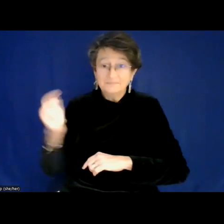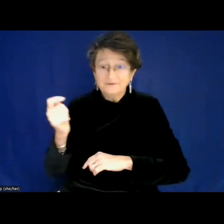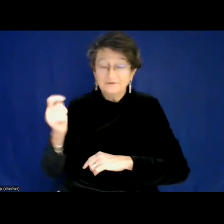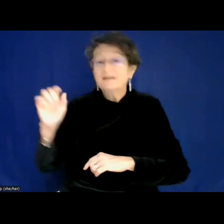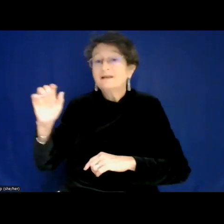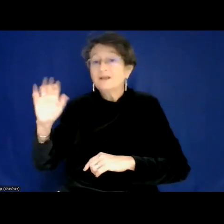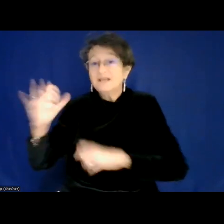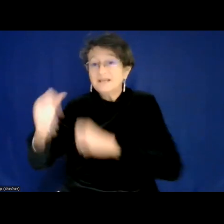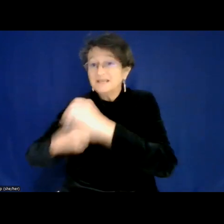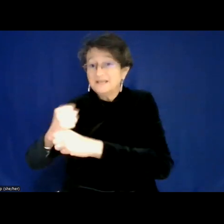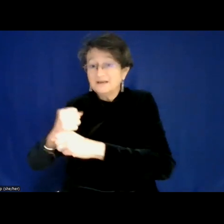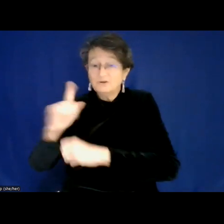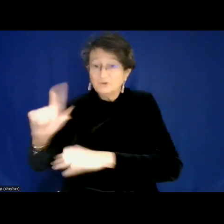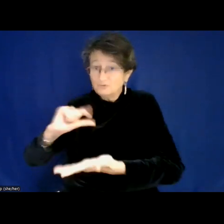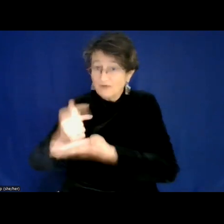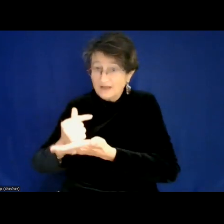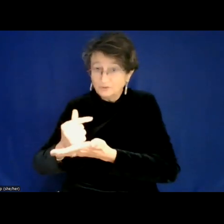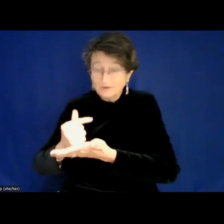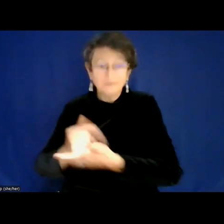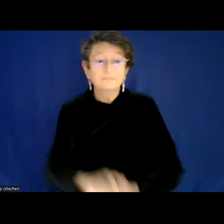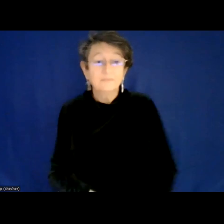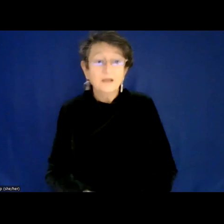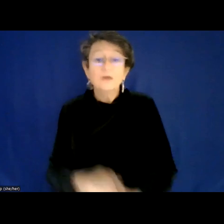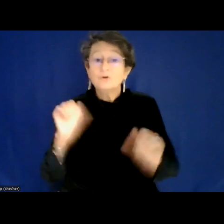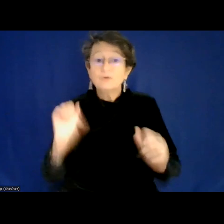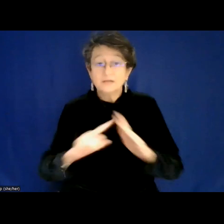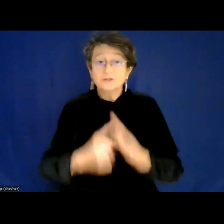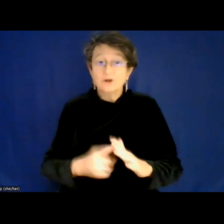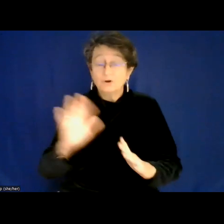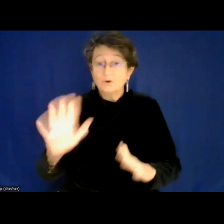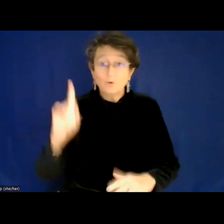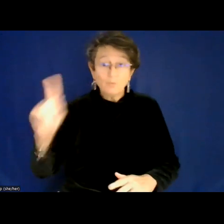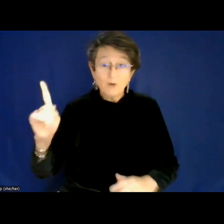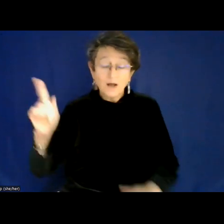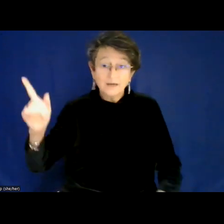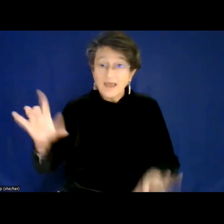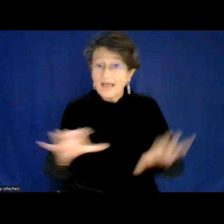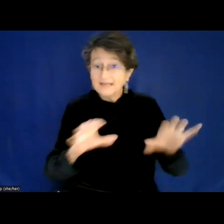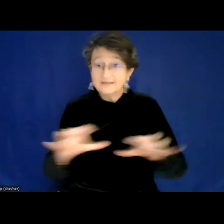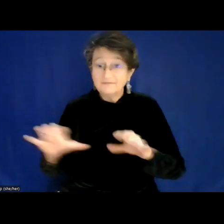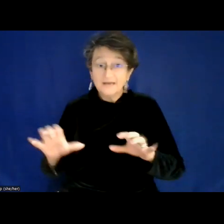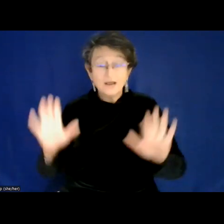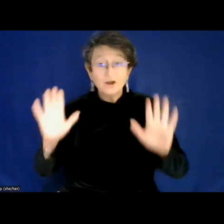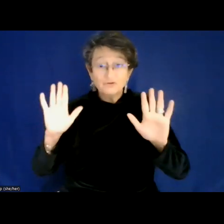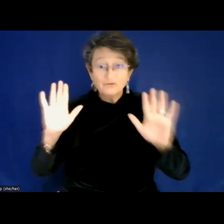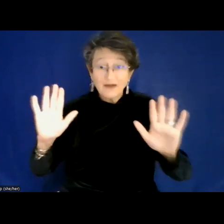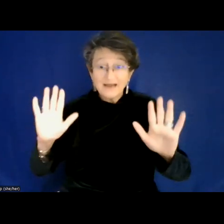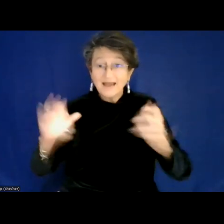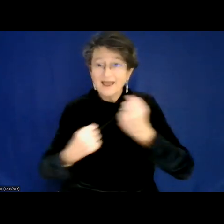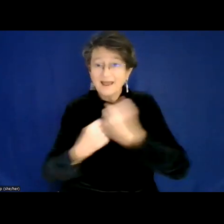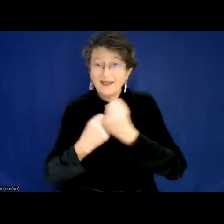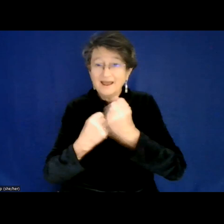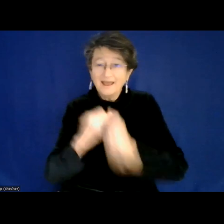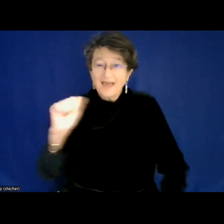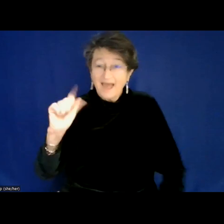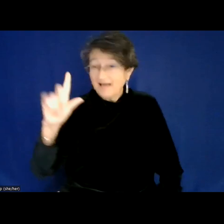And also you can start your one activity to be a great ally today by putting in your pronouns as well. So I,